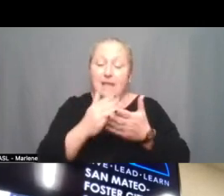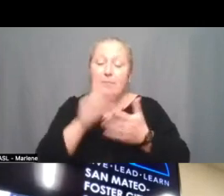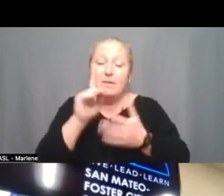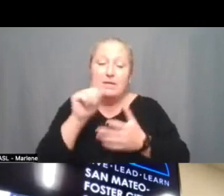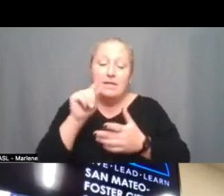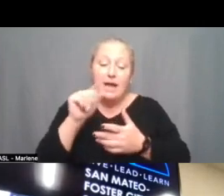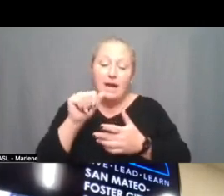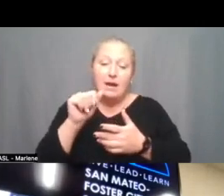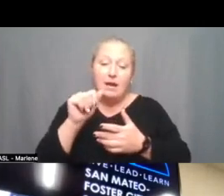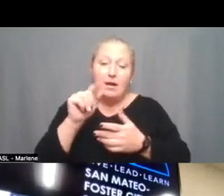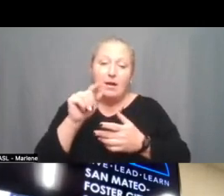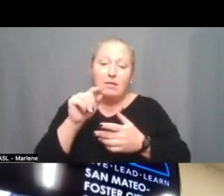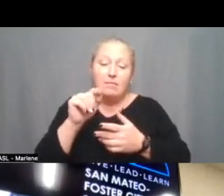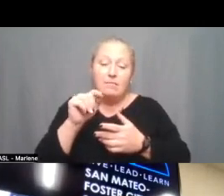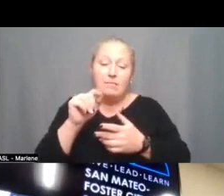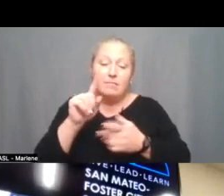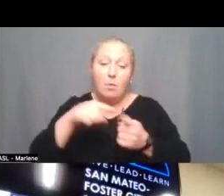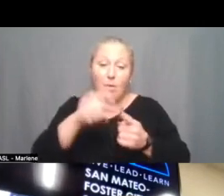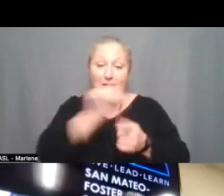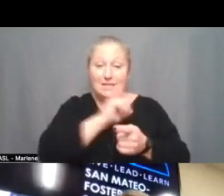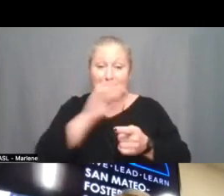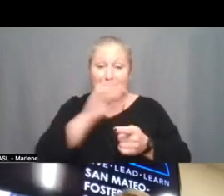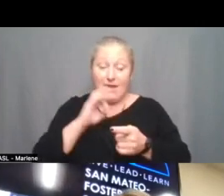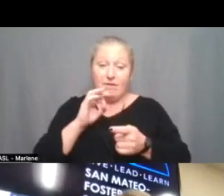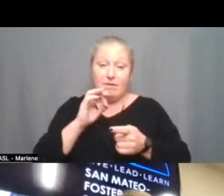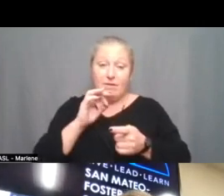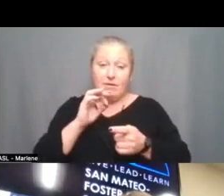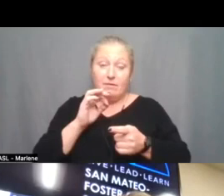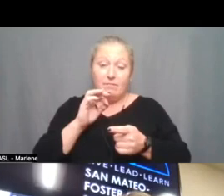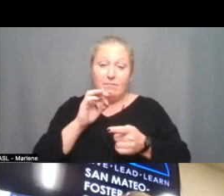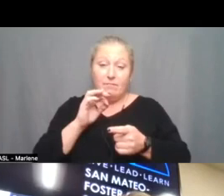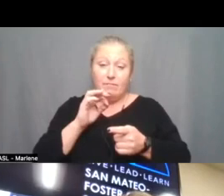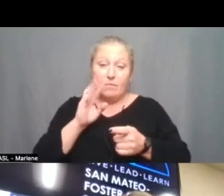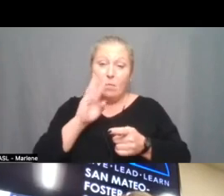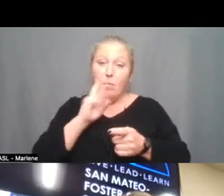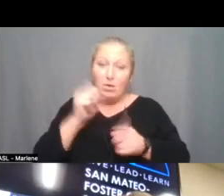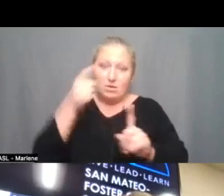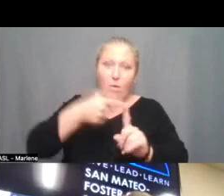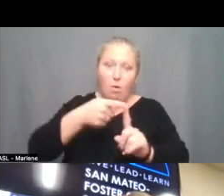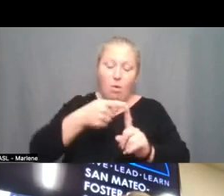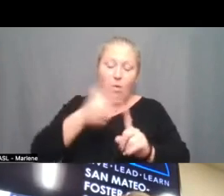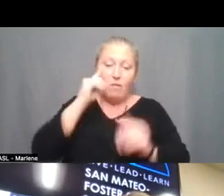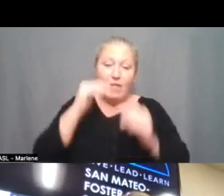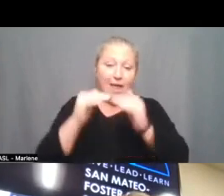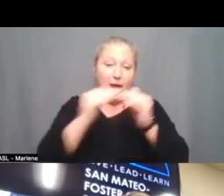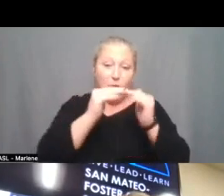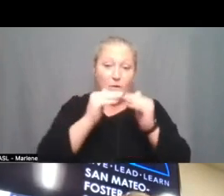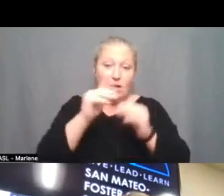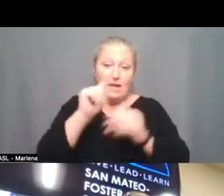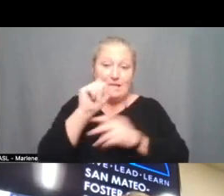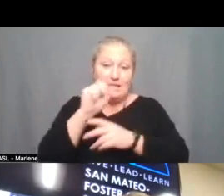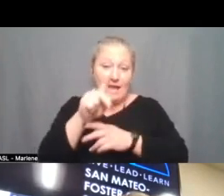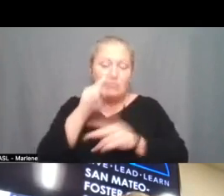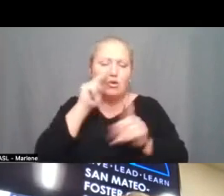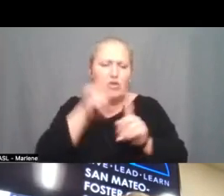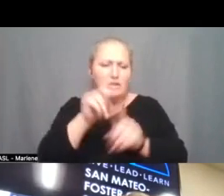when staffing was um a goal as part of the equity task force we did look at the data